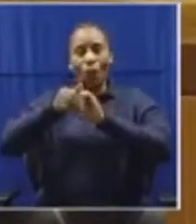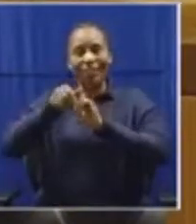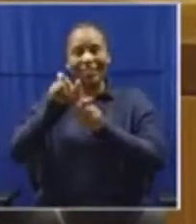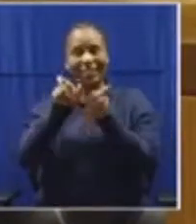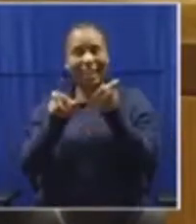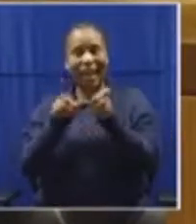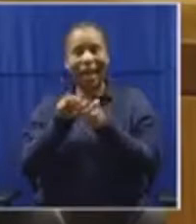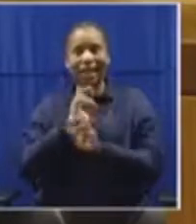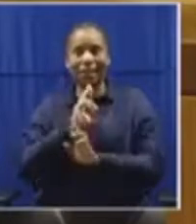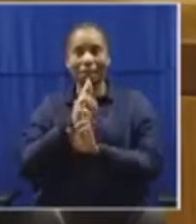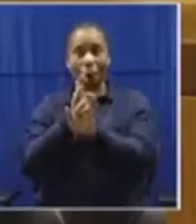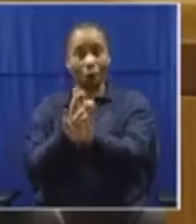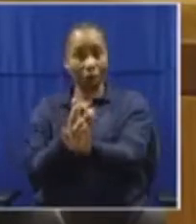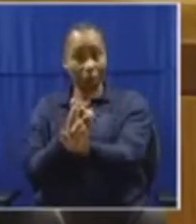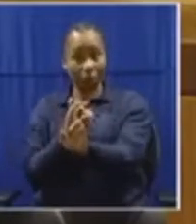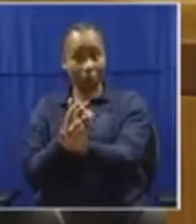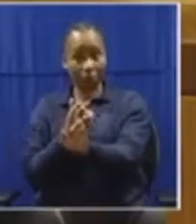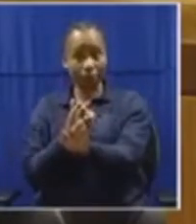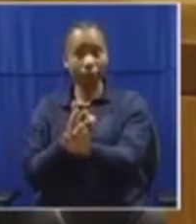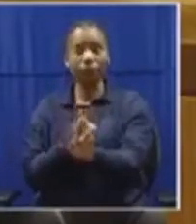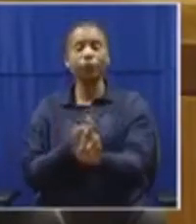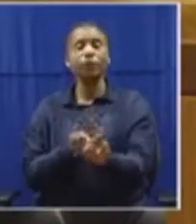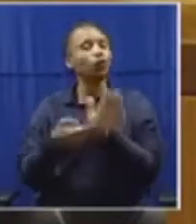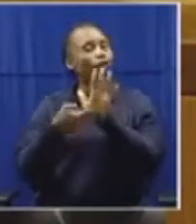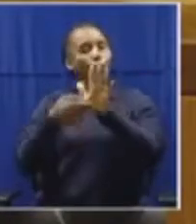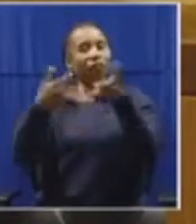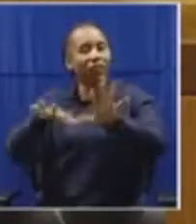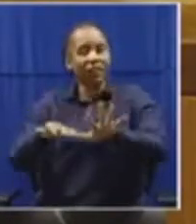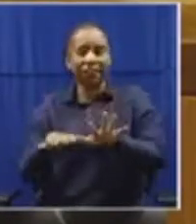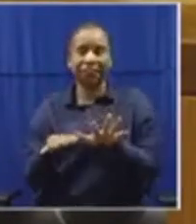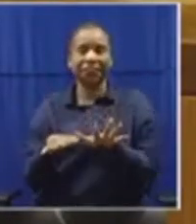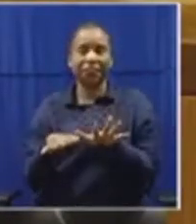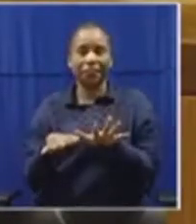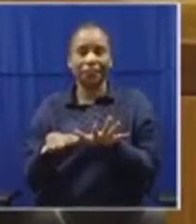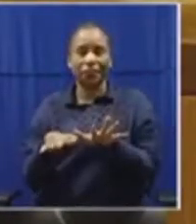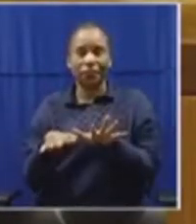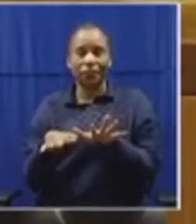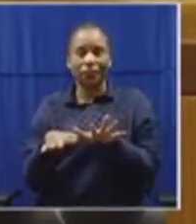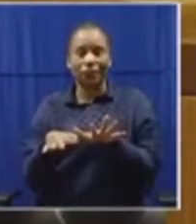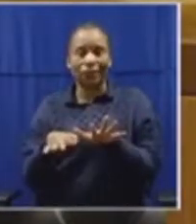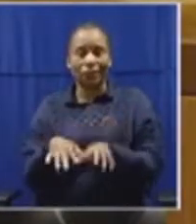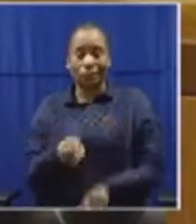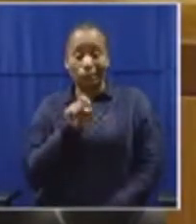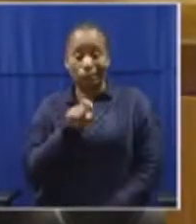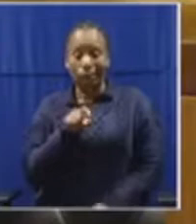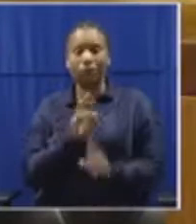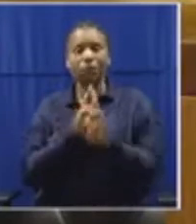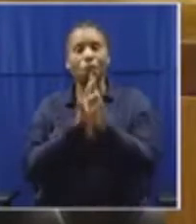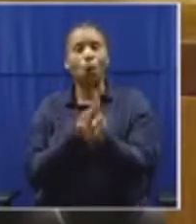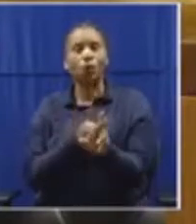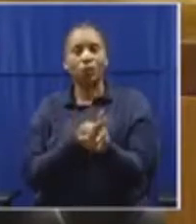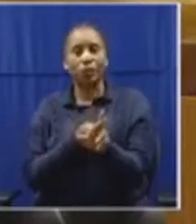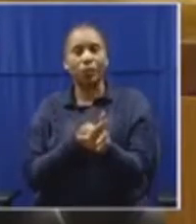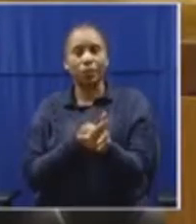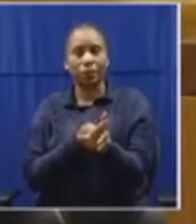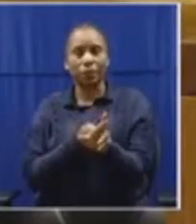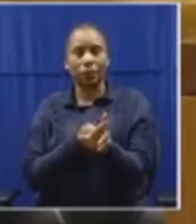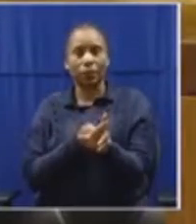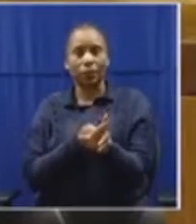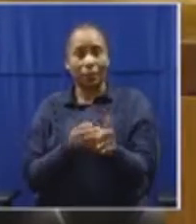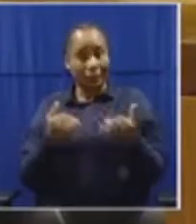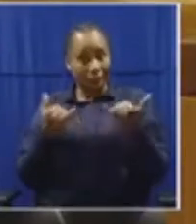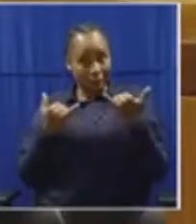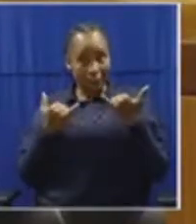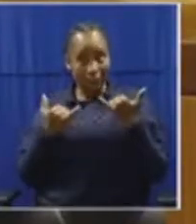as I indicated already, the Public Protector's Report is currently